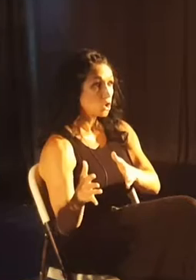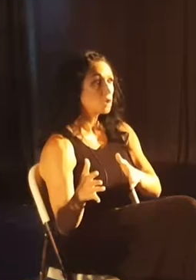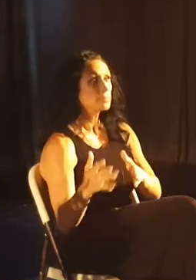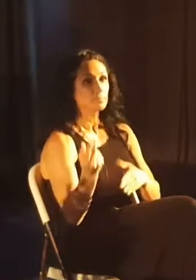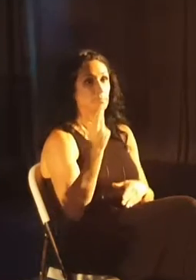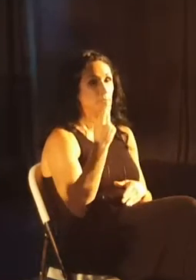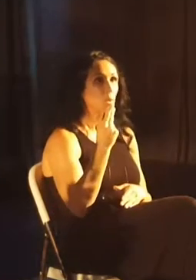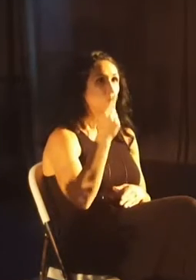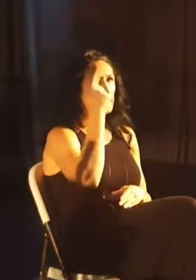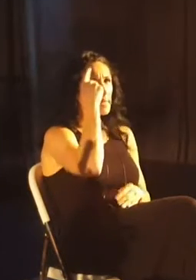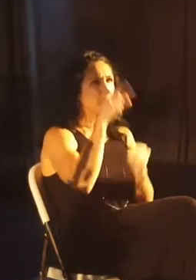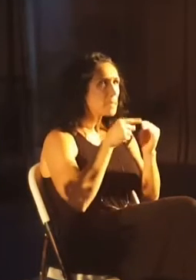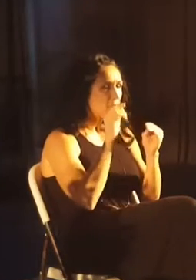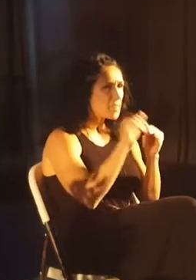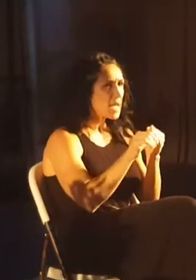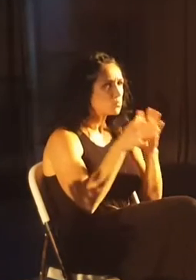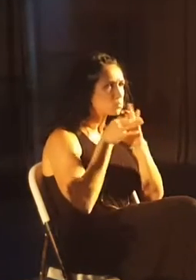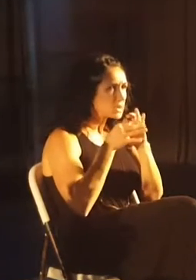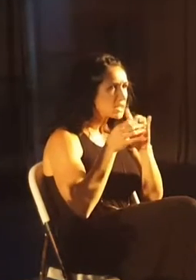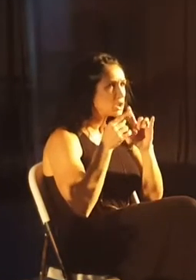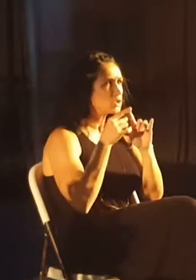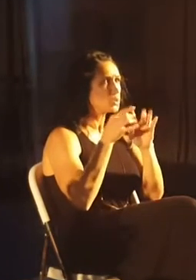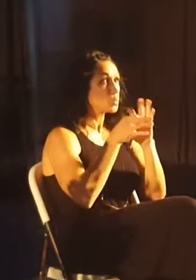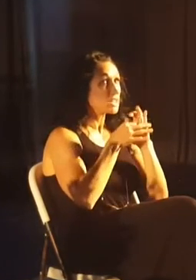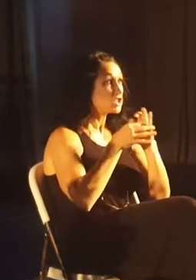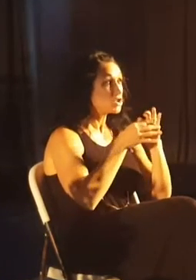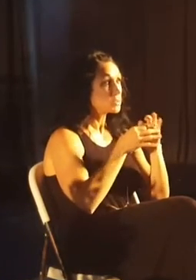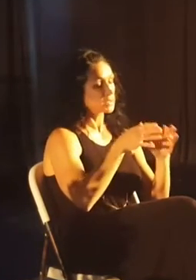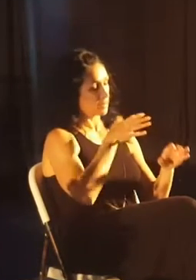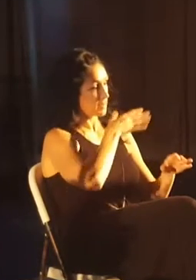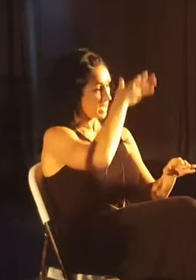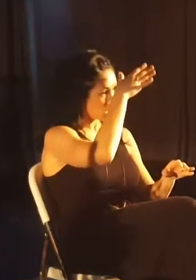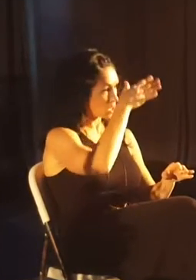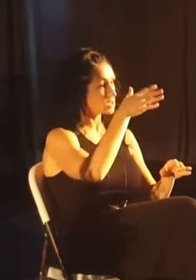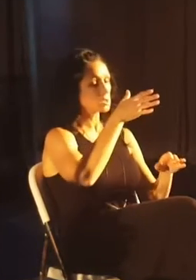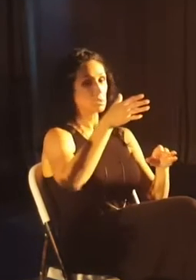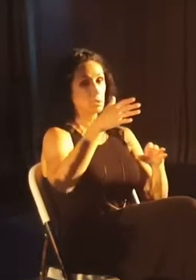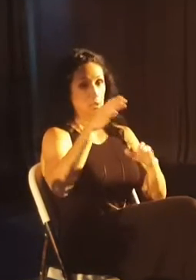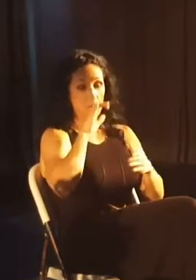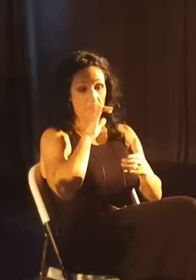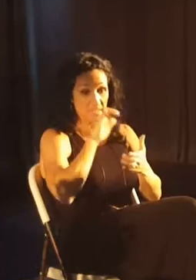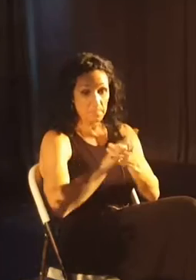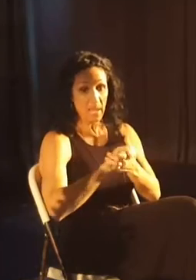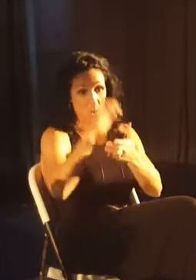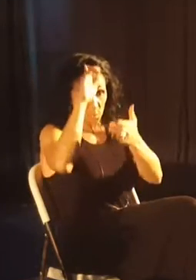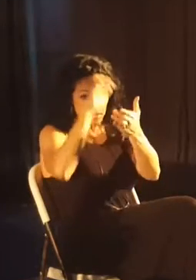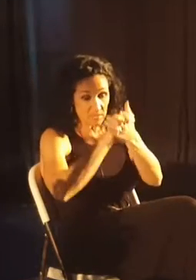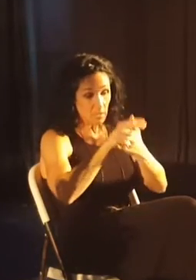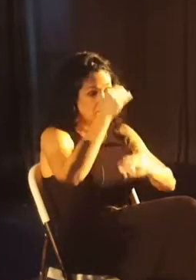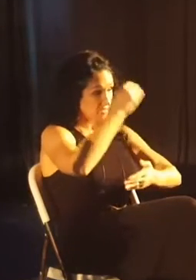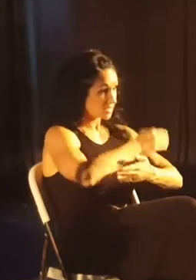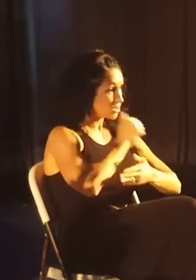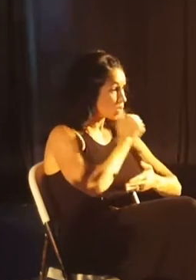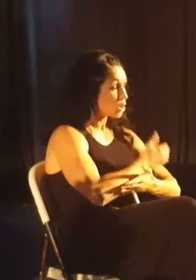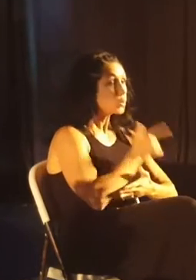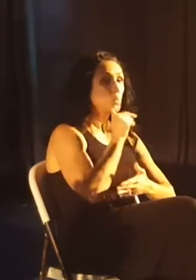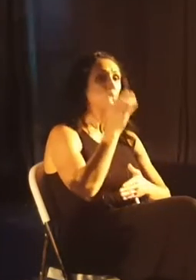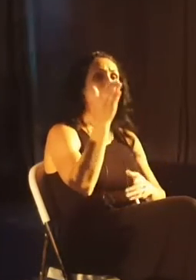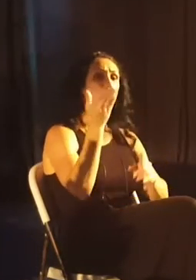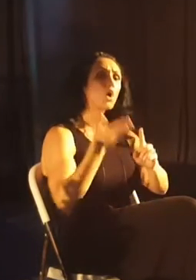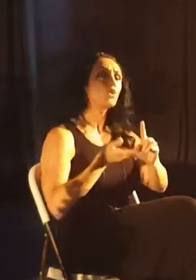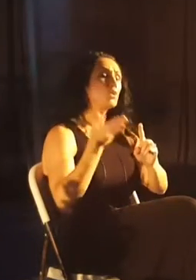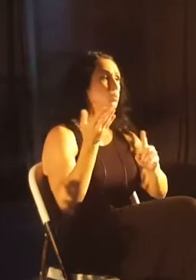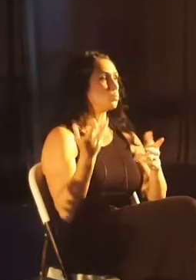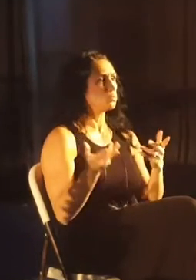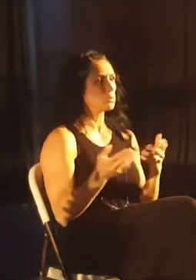We think about that in terms of our relationships. I'm a parent. I'm a spouse. I'm a son or a daughter. Who are you? We